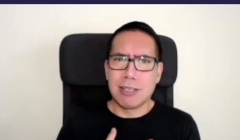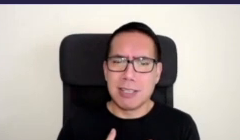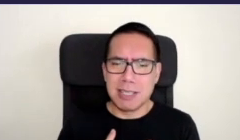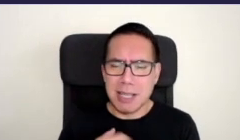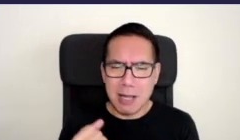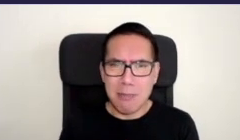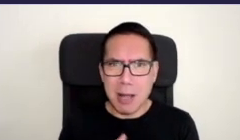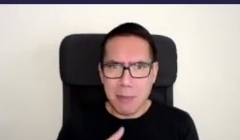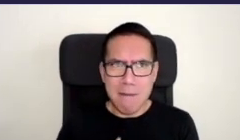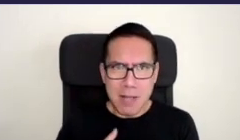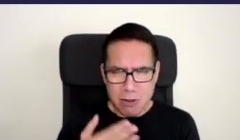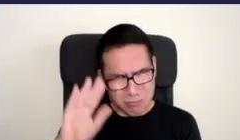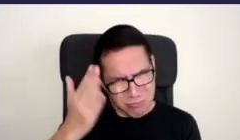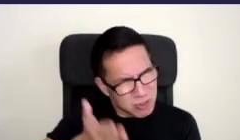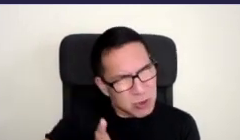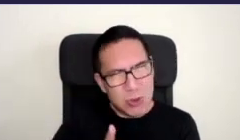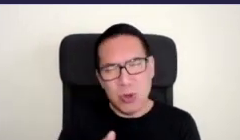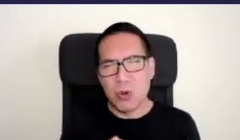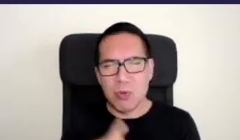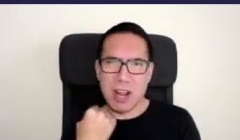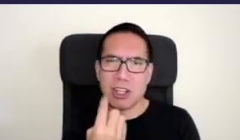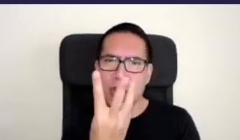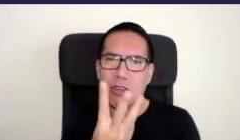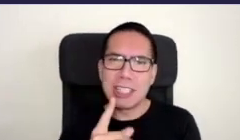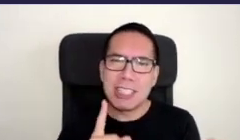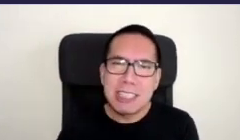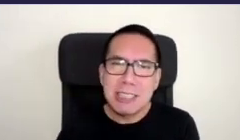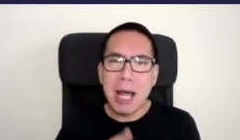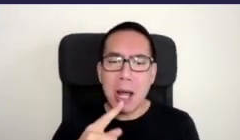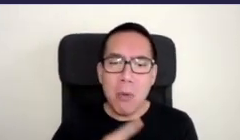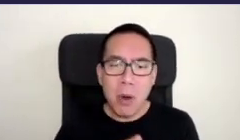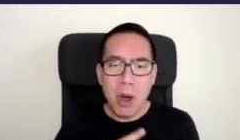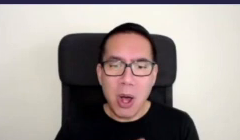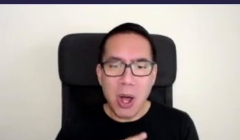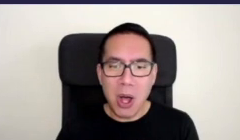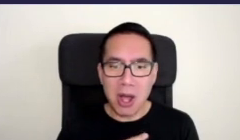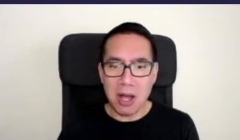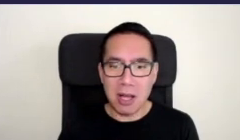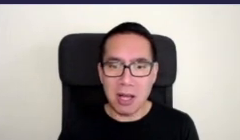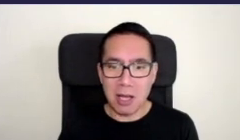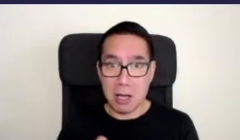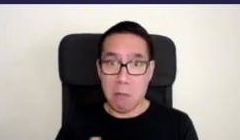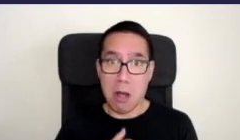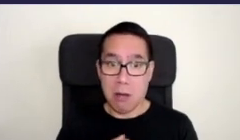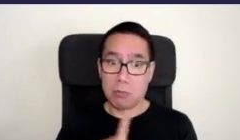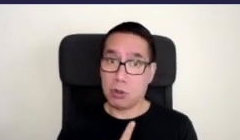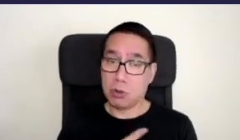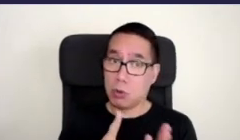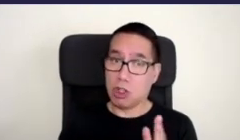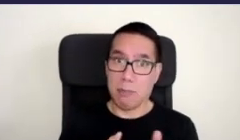through the last three years because so far I've invested my own time